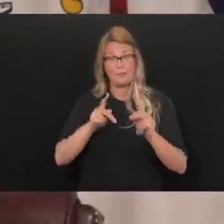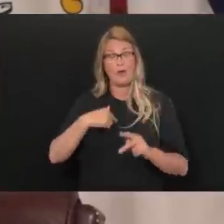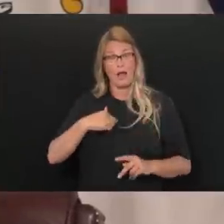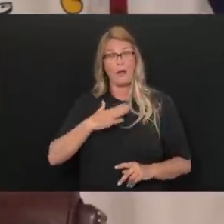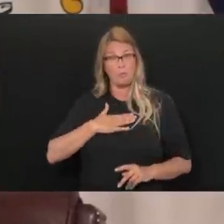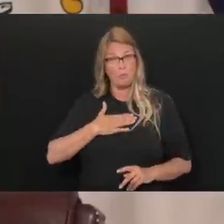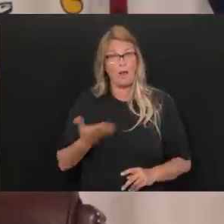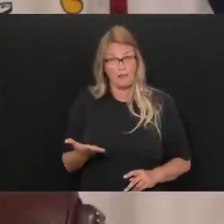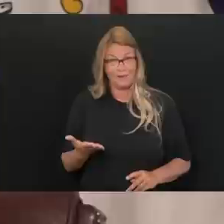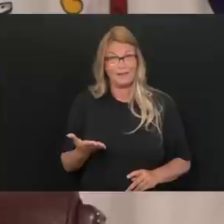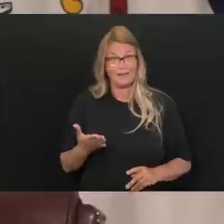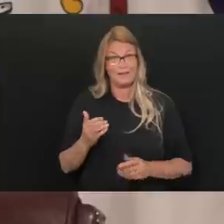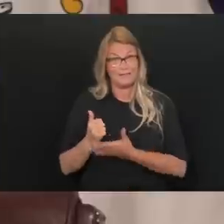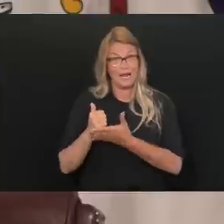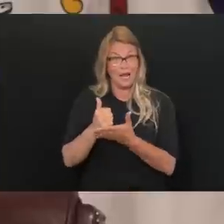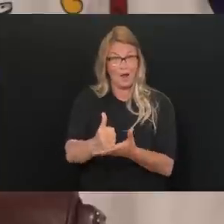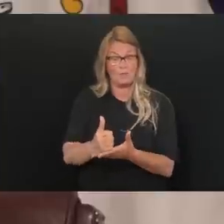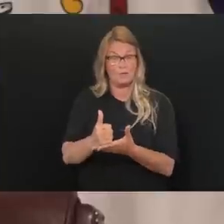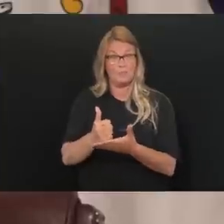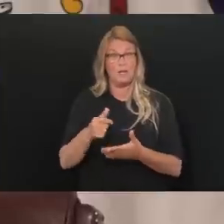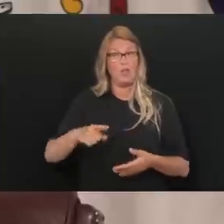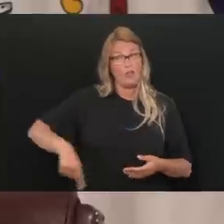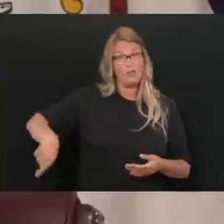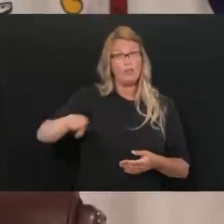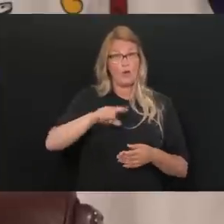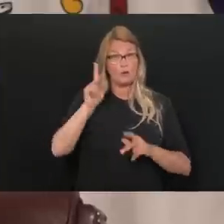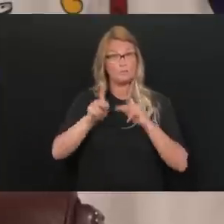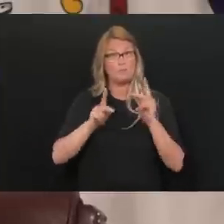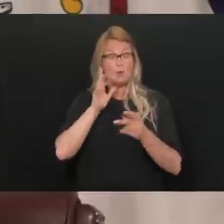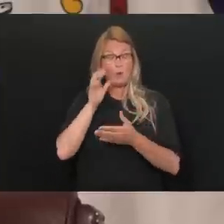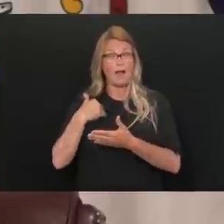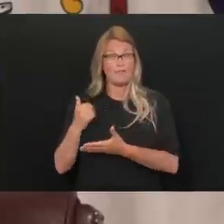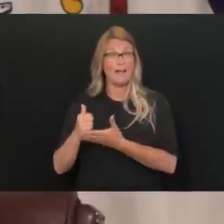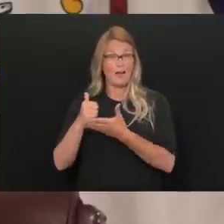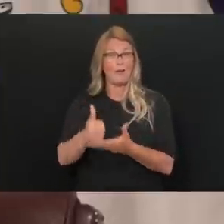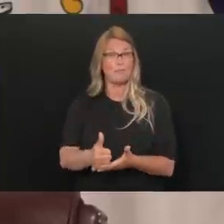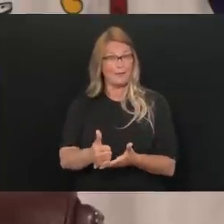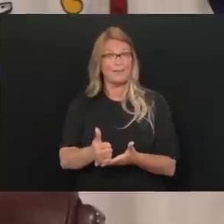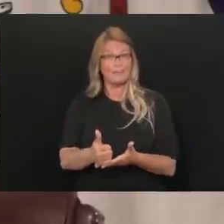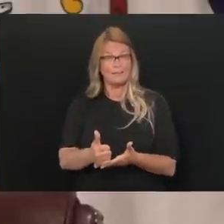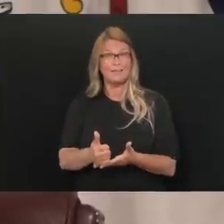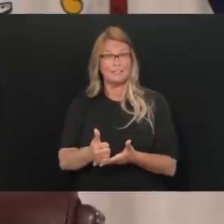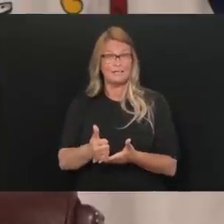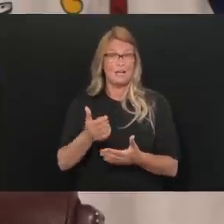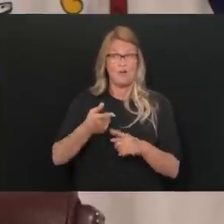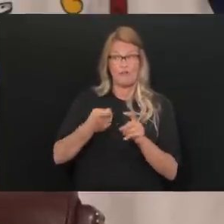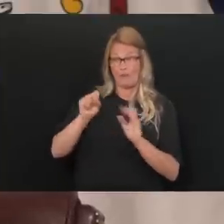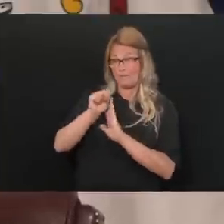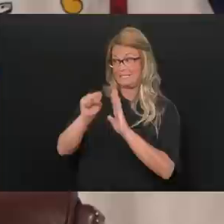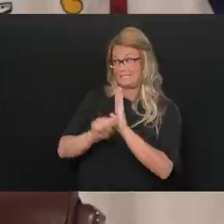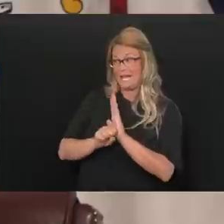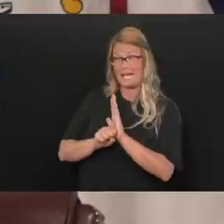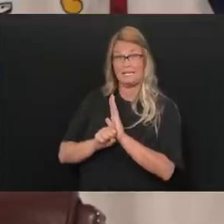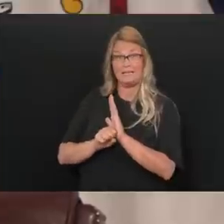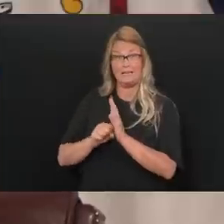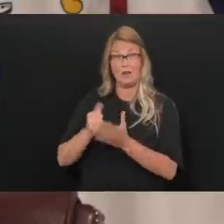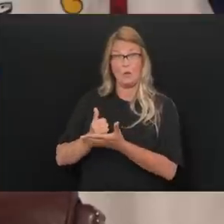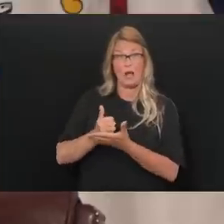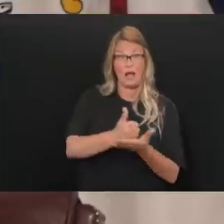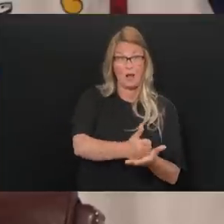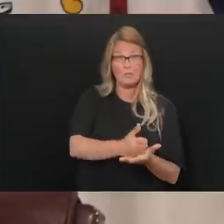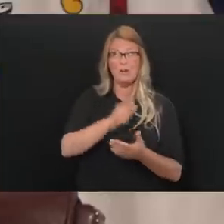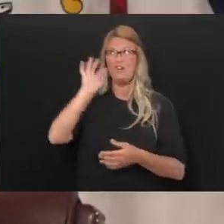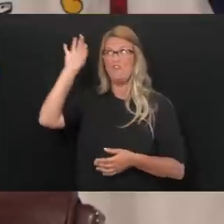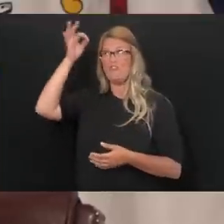you know, by the end of the day, those people will be helped and, and they'll be helped either, either from the state standpoint, they'll be helped from the federal